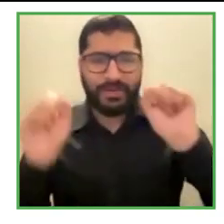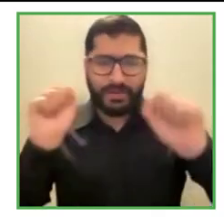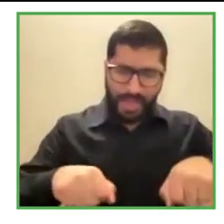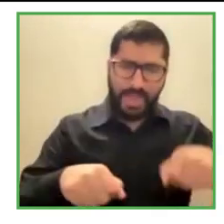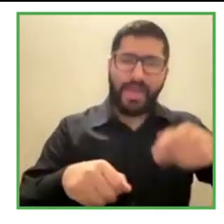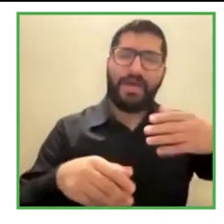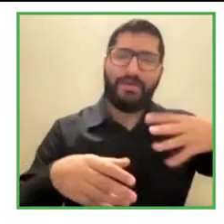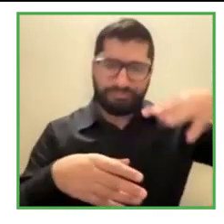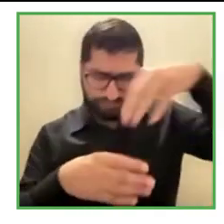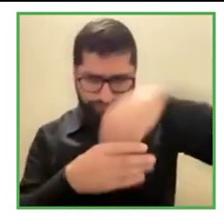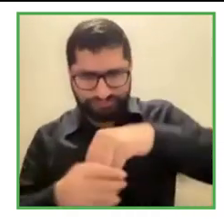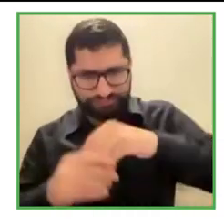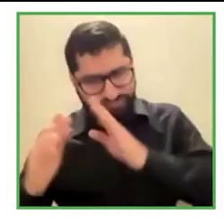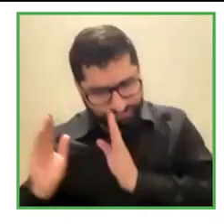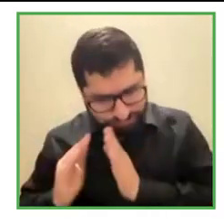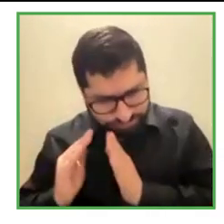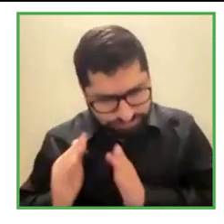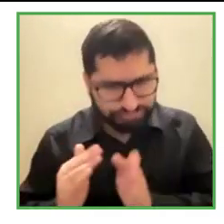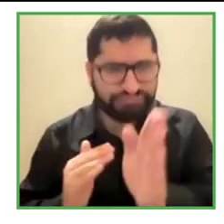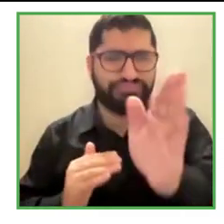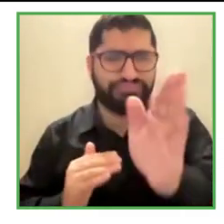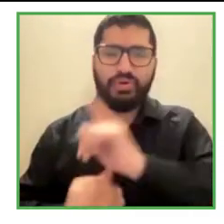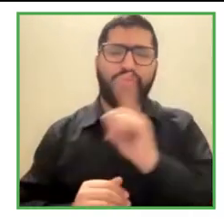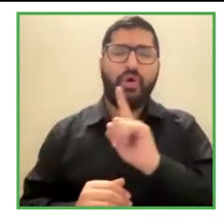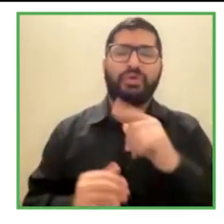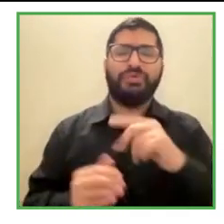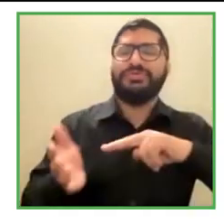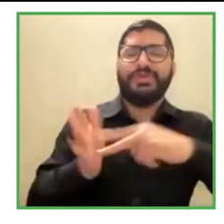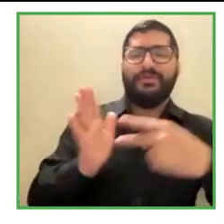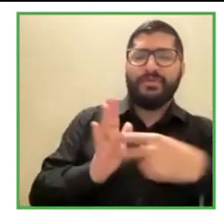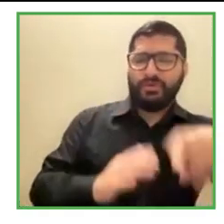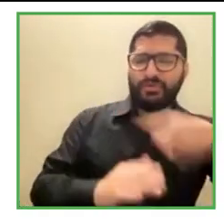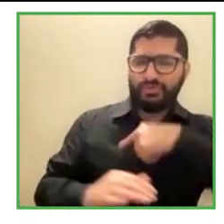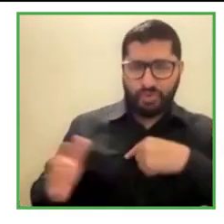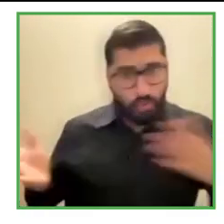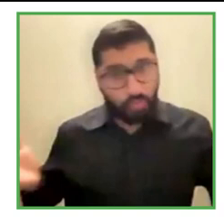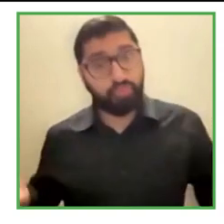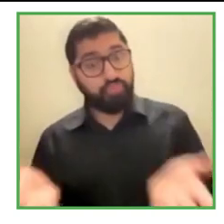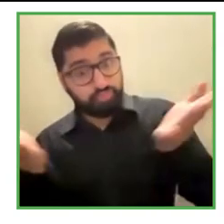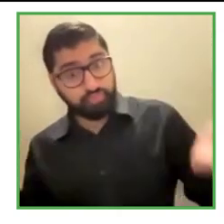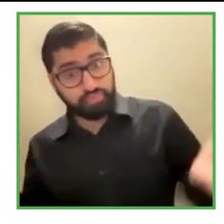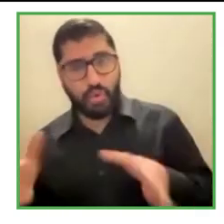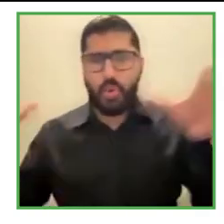for an inclusive society and physical accessible locations for people with disabilities.